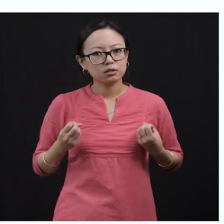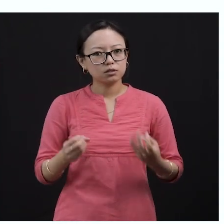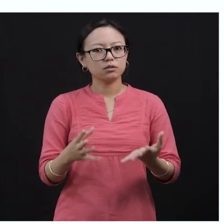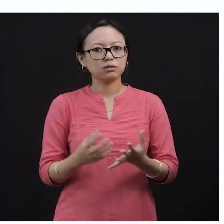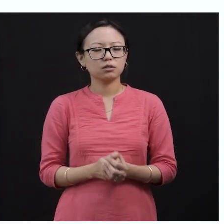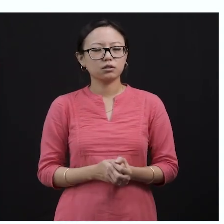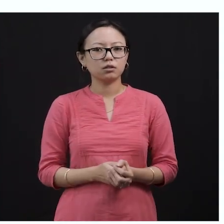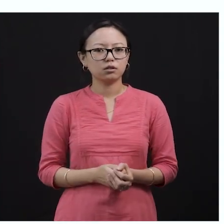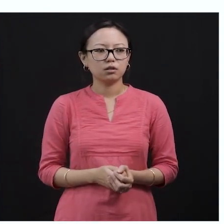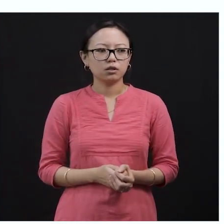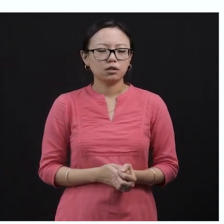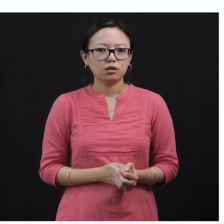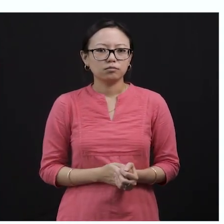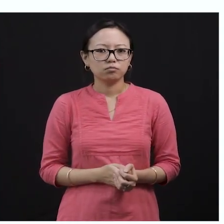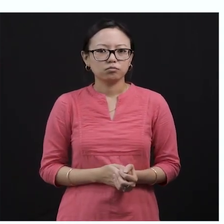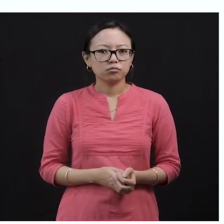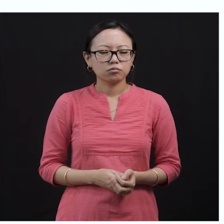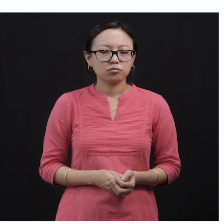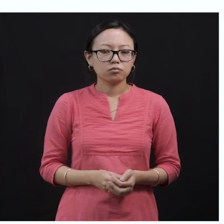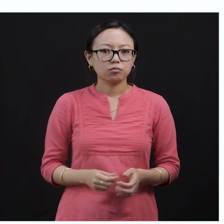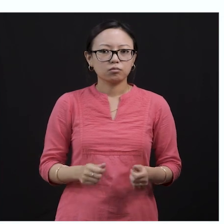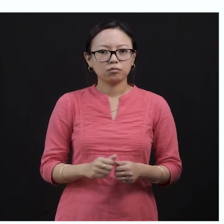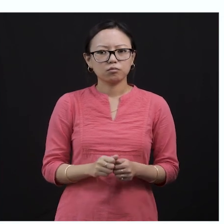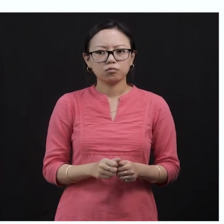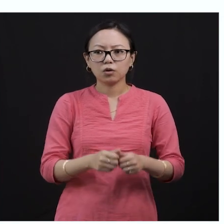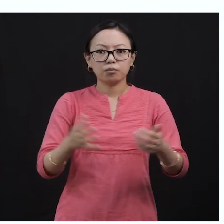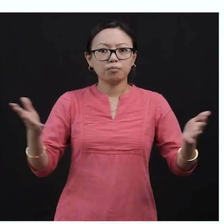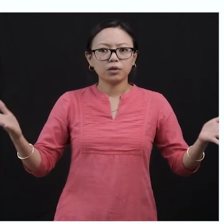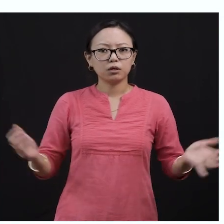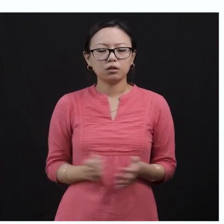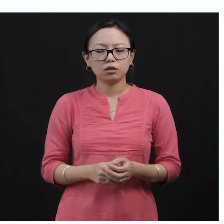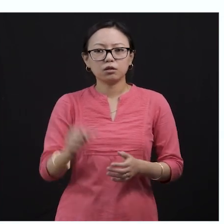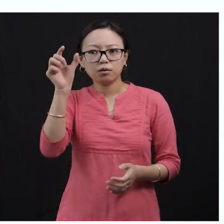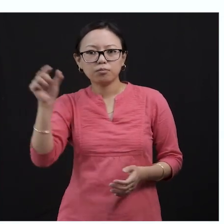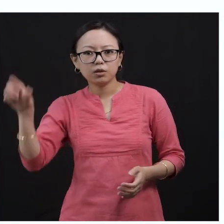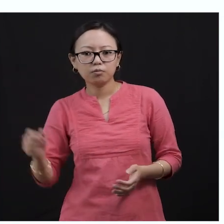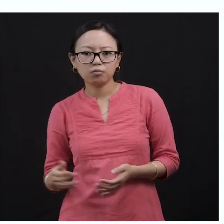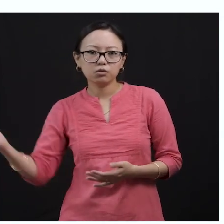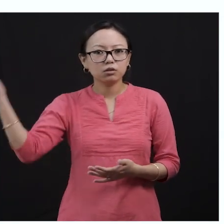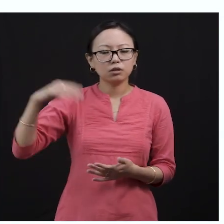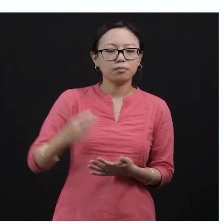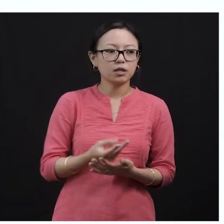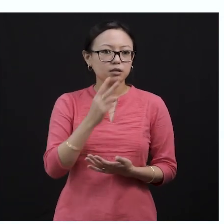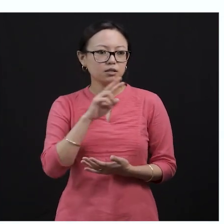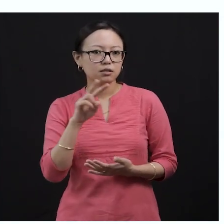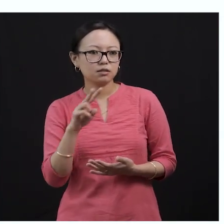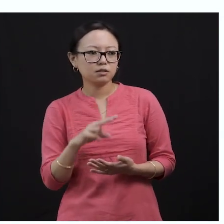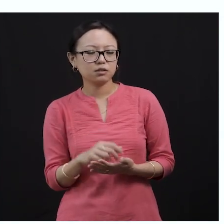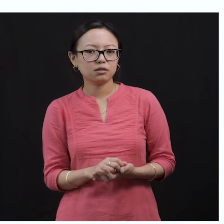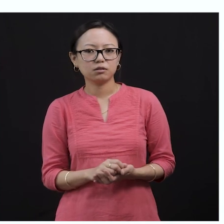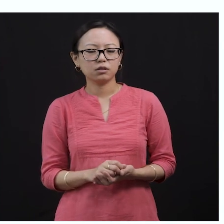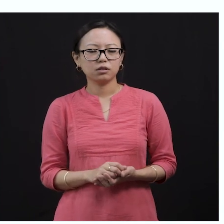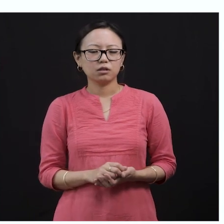supporters too. Like human beings, when one of your friends is playing, what do you do? You want to cheer them up, and you want to support them by doing